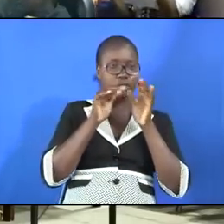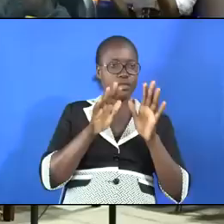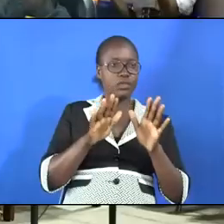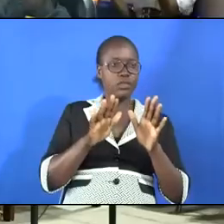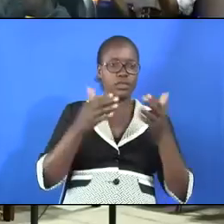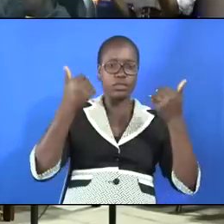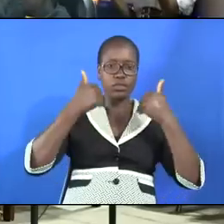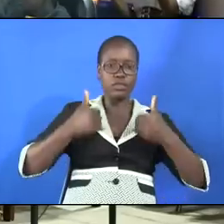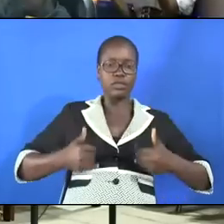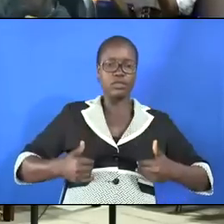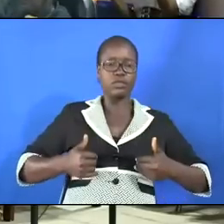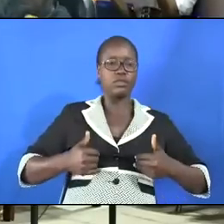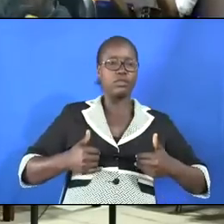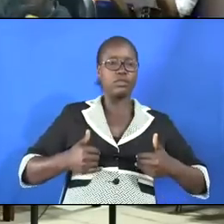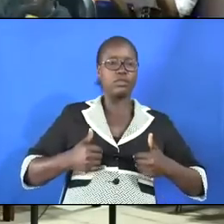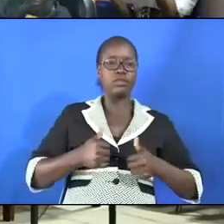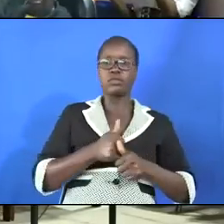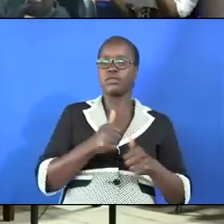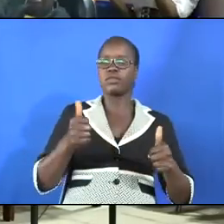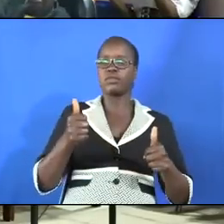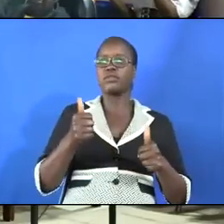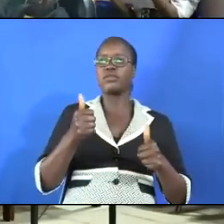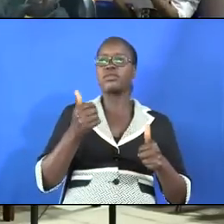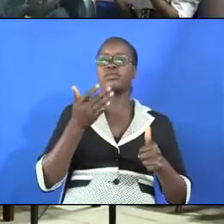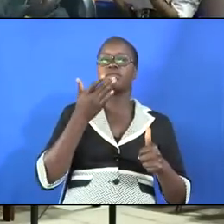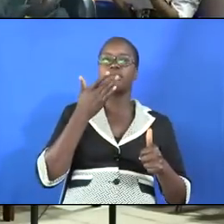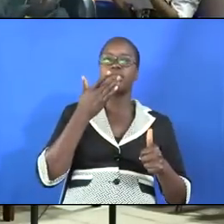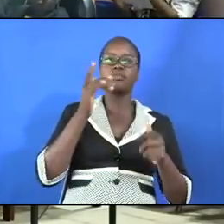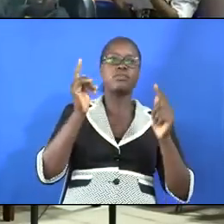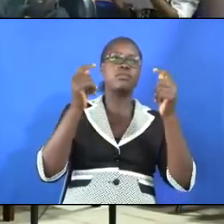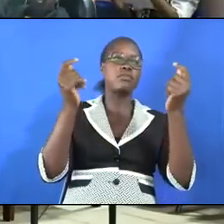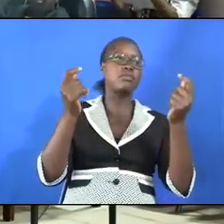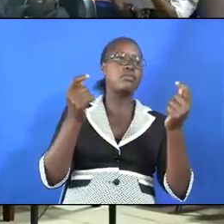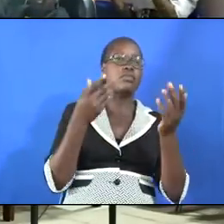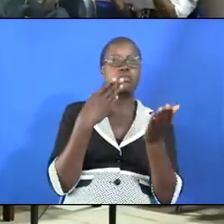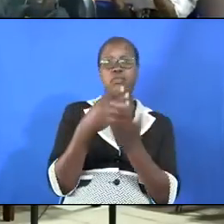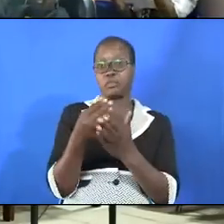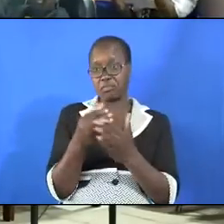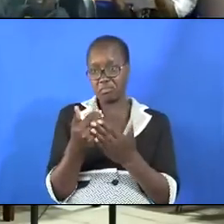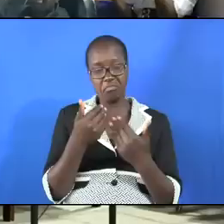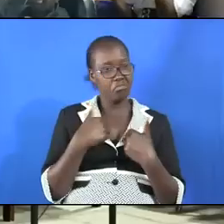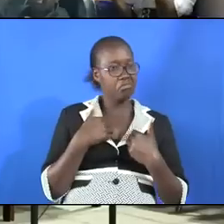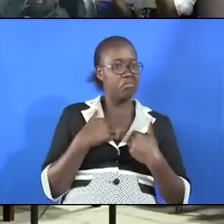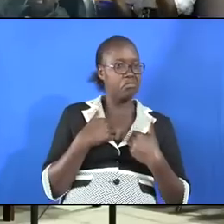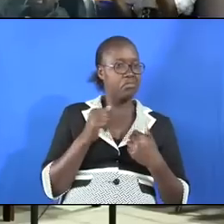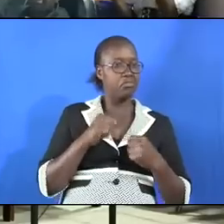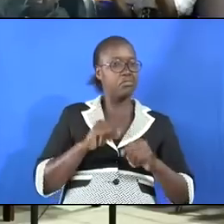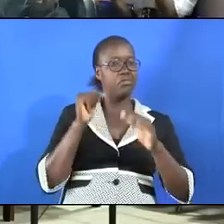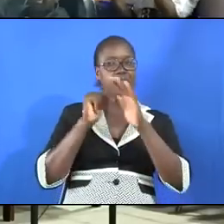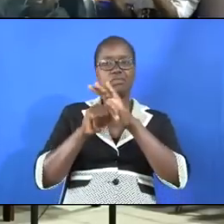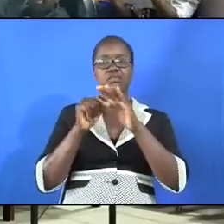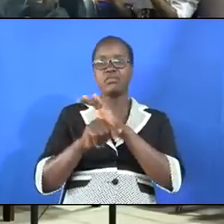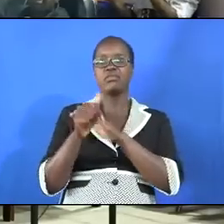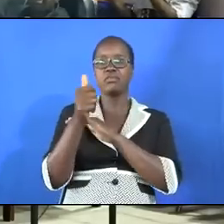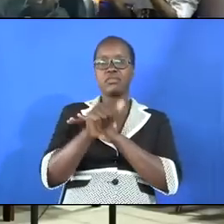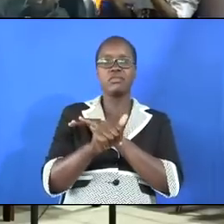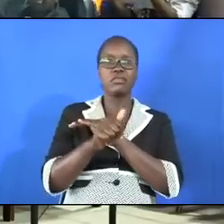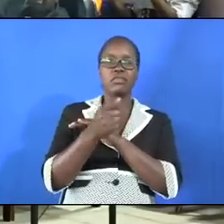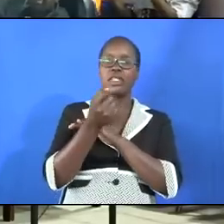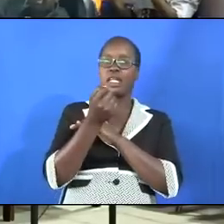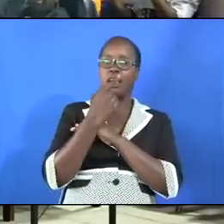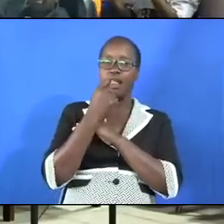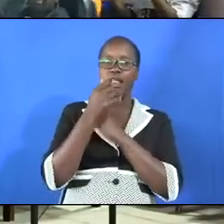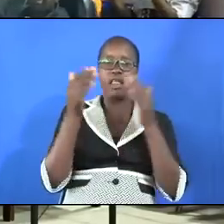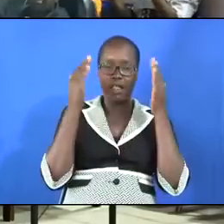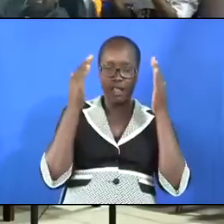I am well-favored, I have money, I can be able to access any medical attention.